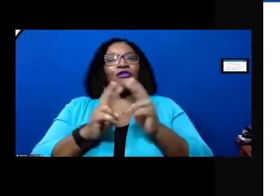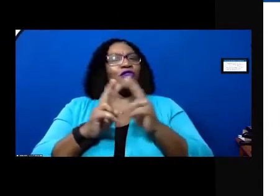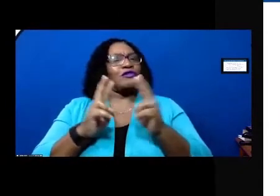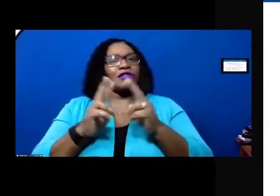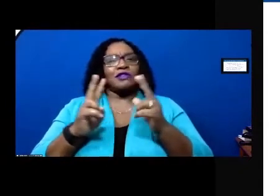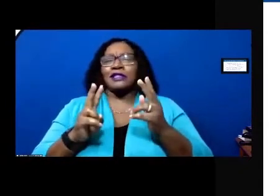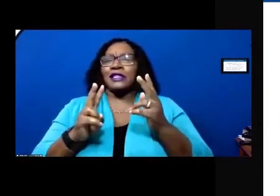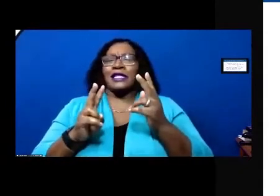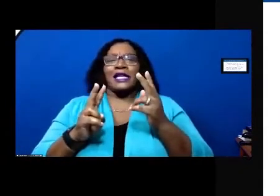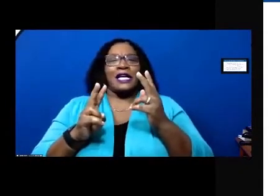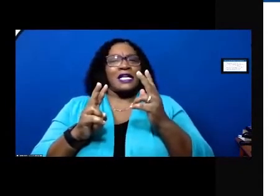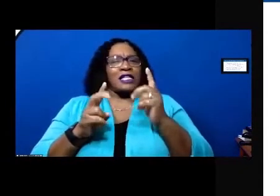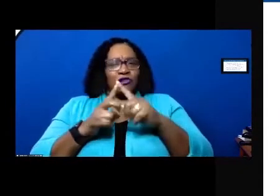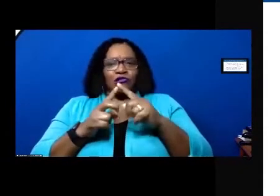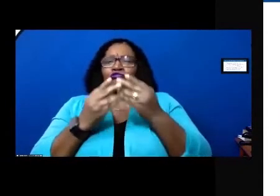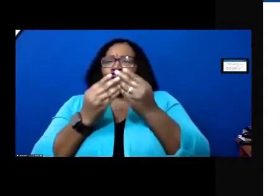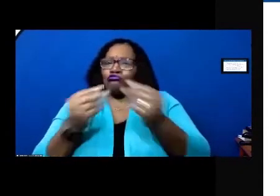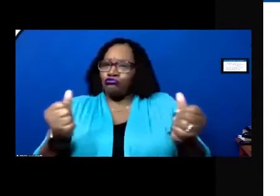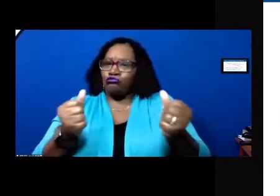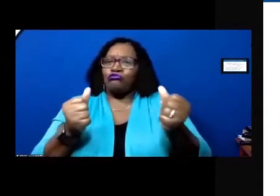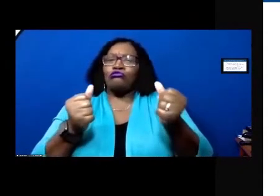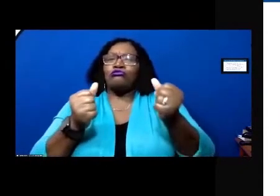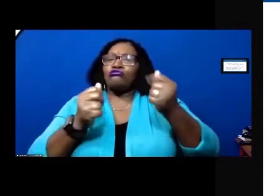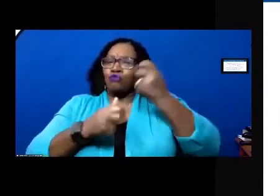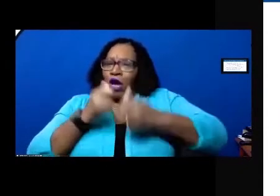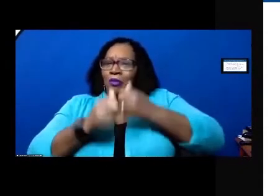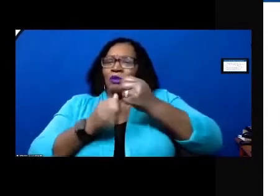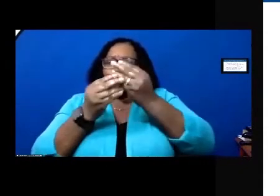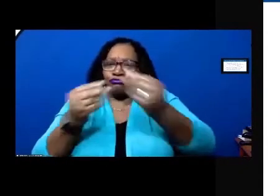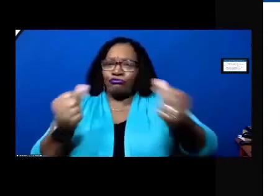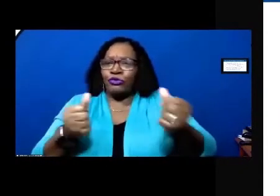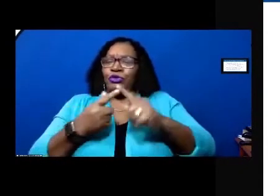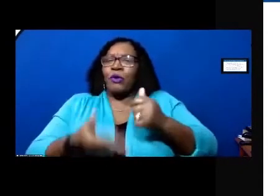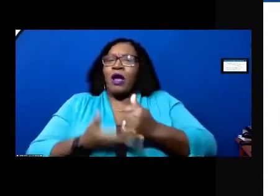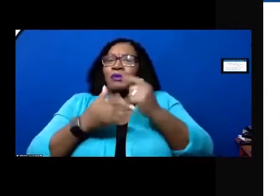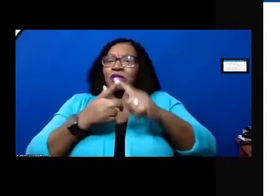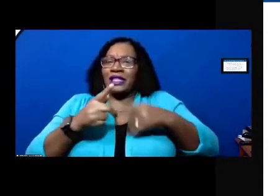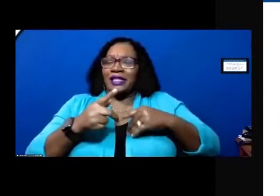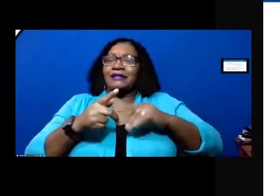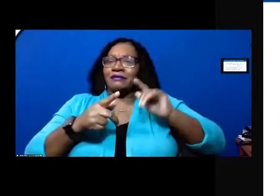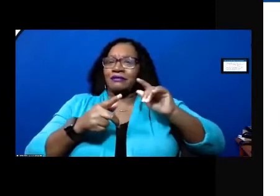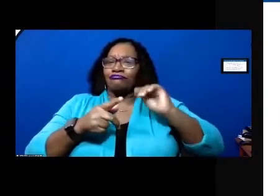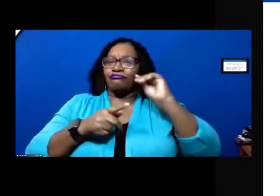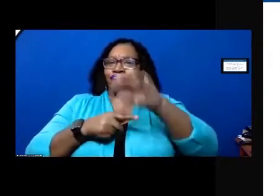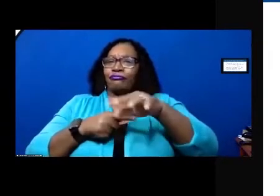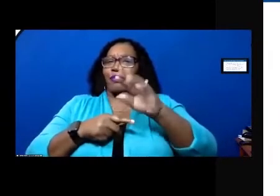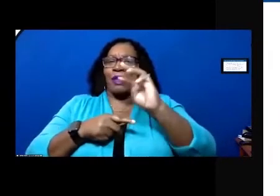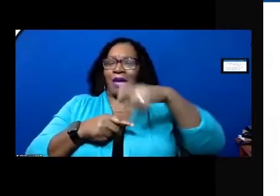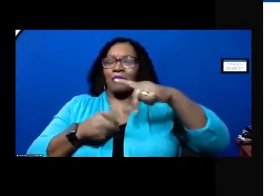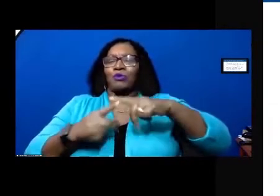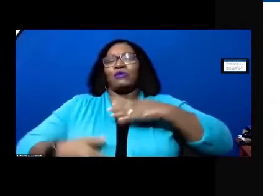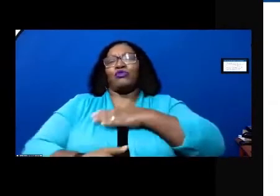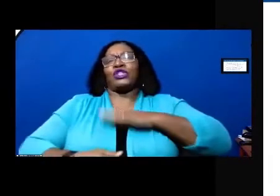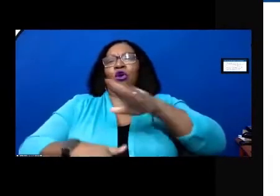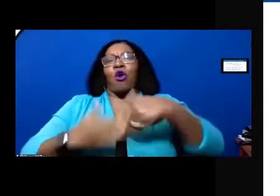solution-oriented helping us to get that viewer out there and we are greatly appreciative for all of their work